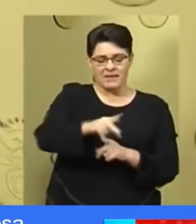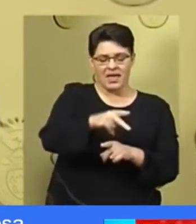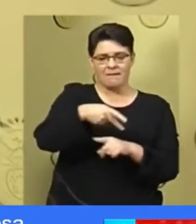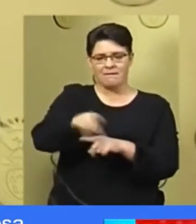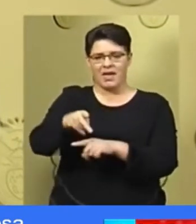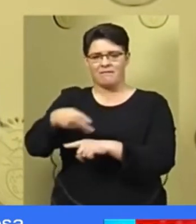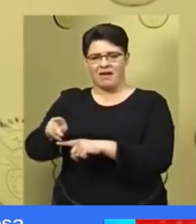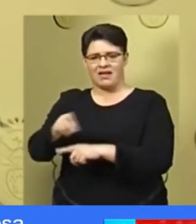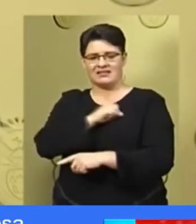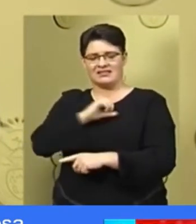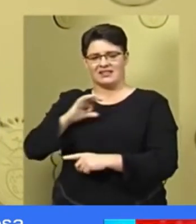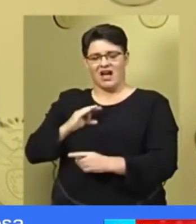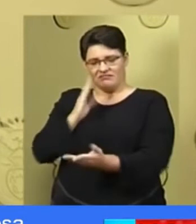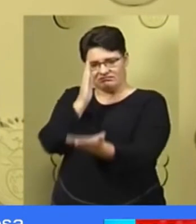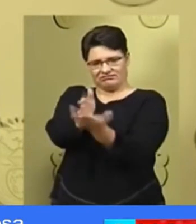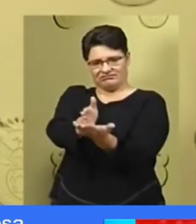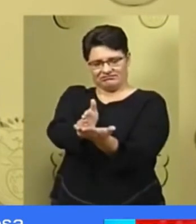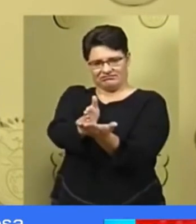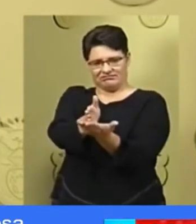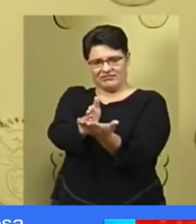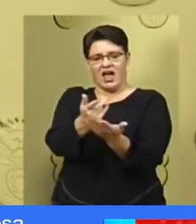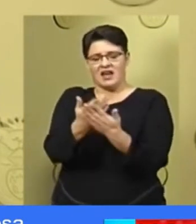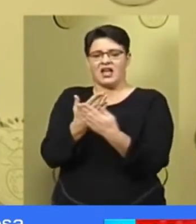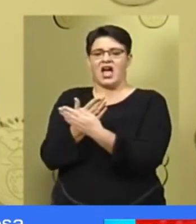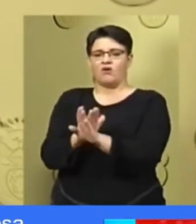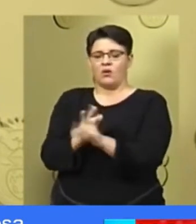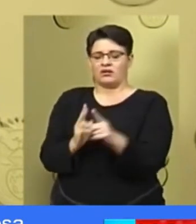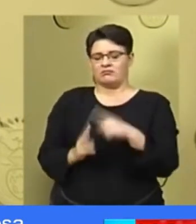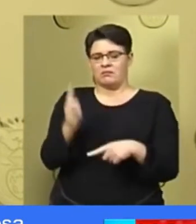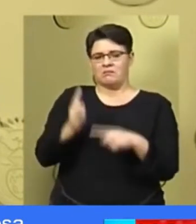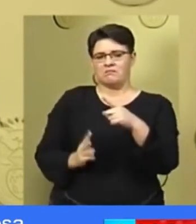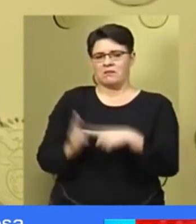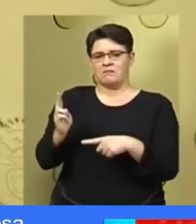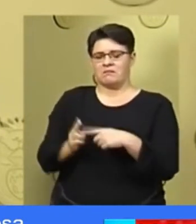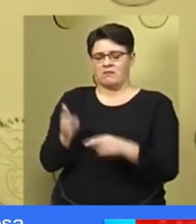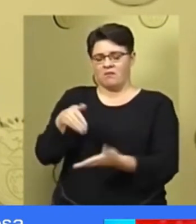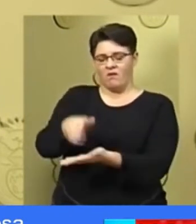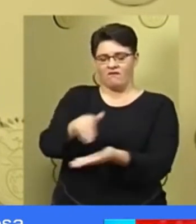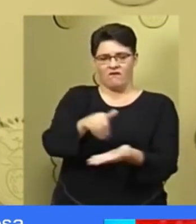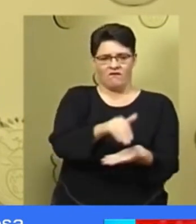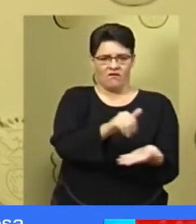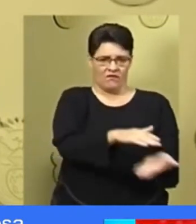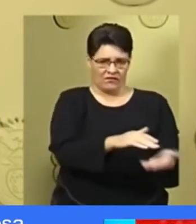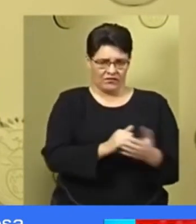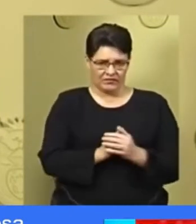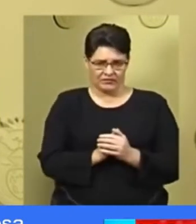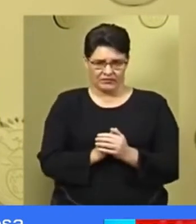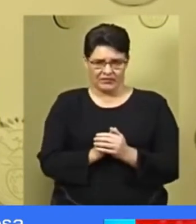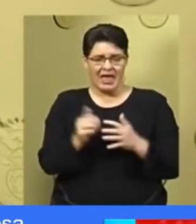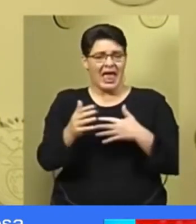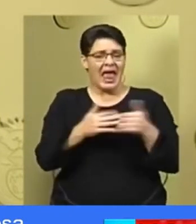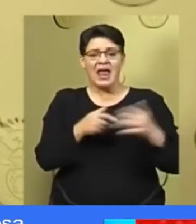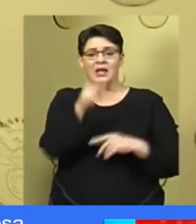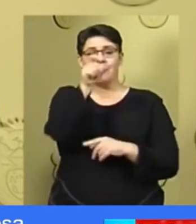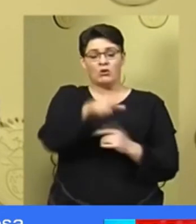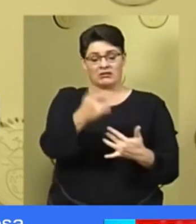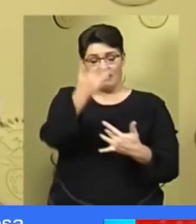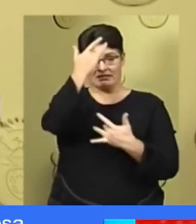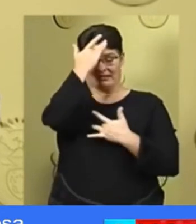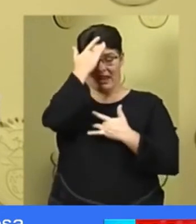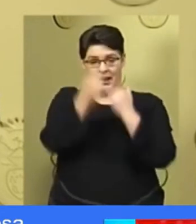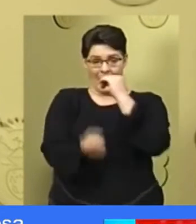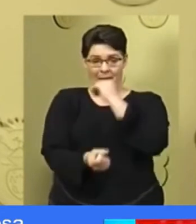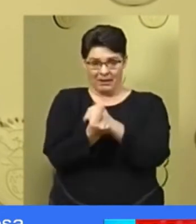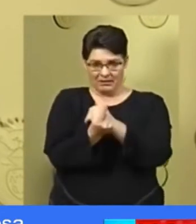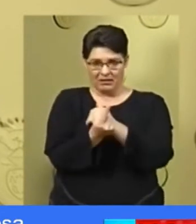employees directly during this period and avoid retrenchment. Any employee who falls ill